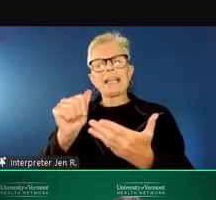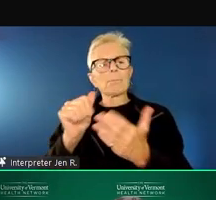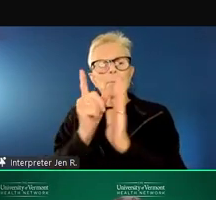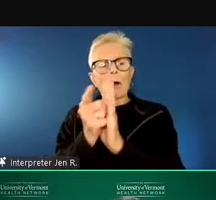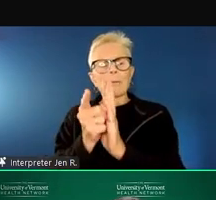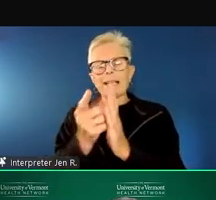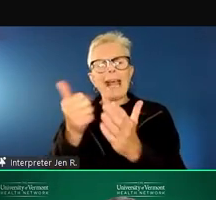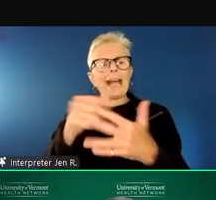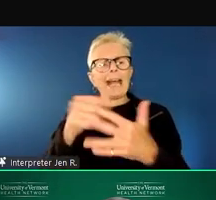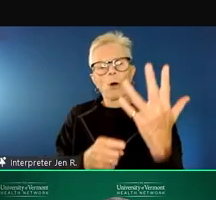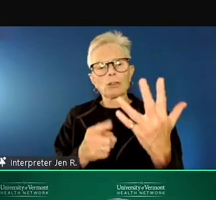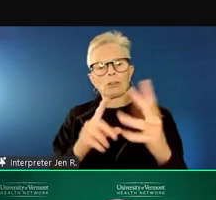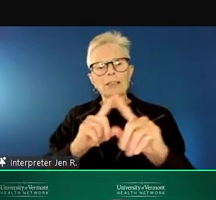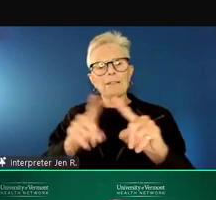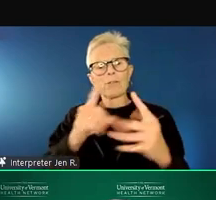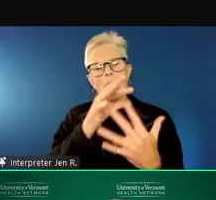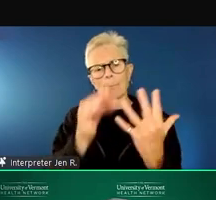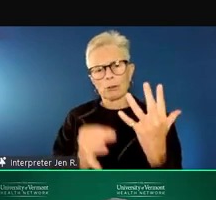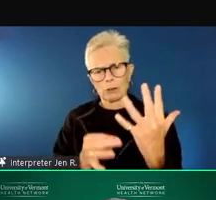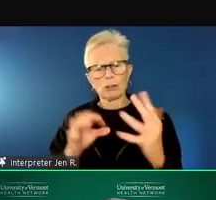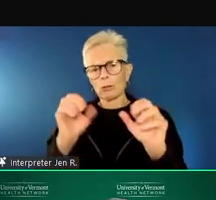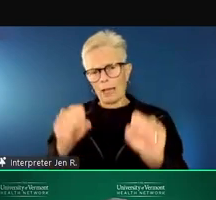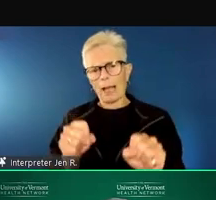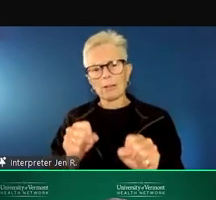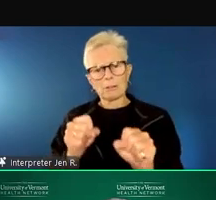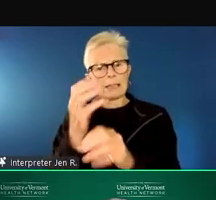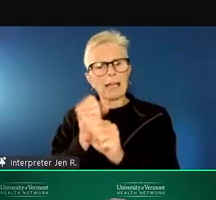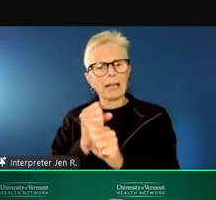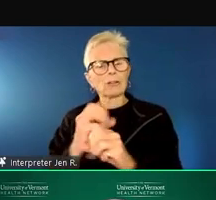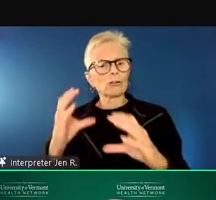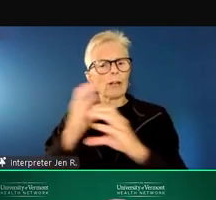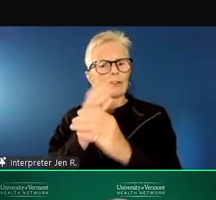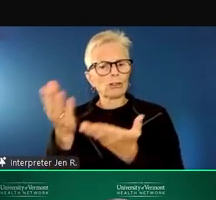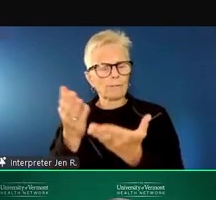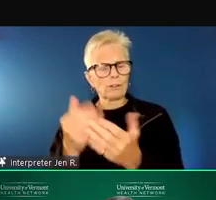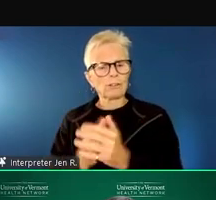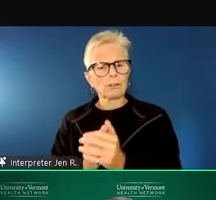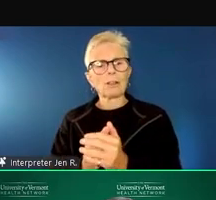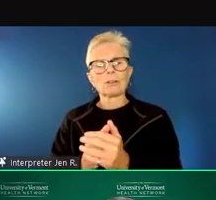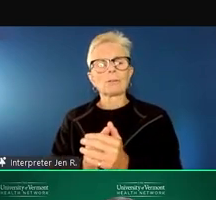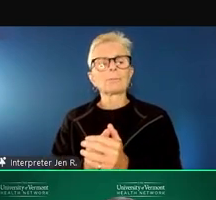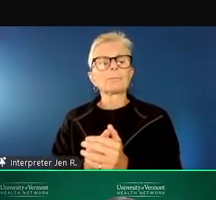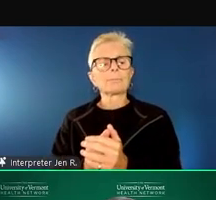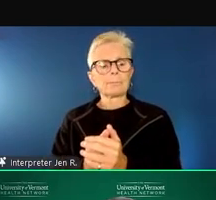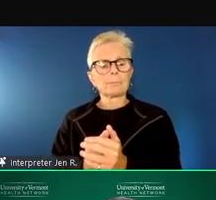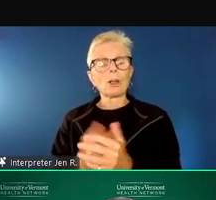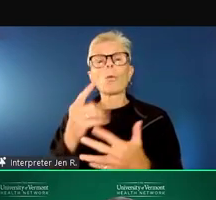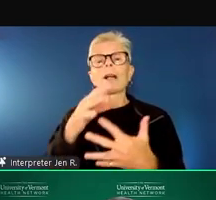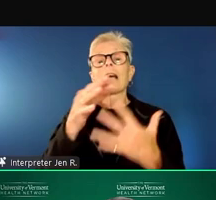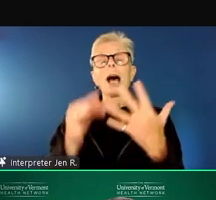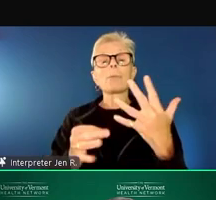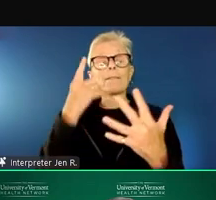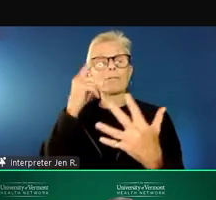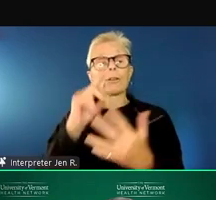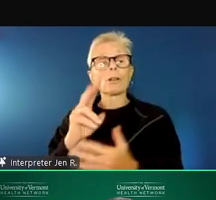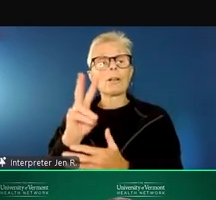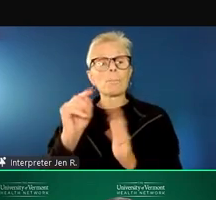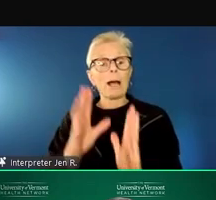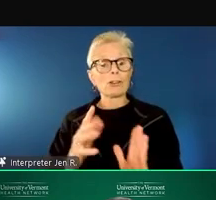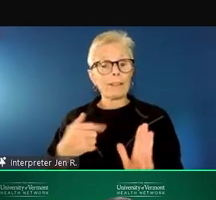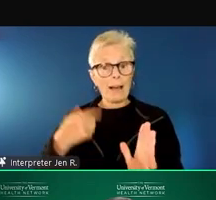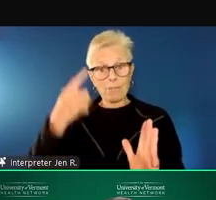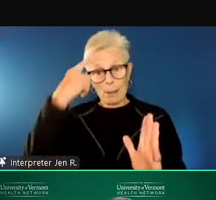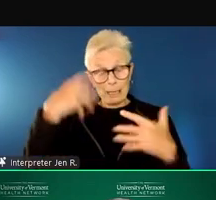graphic. So one of the options for Vermonters in mental health crisis